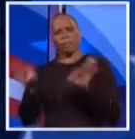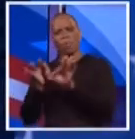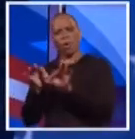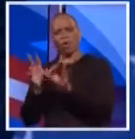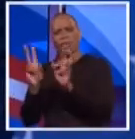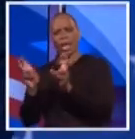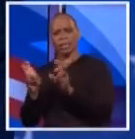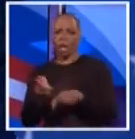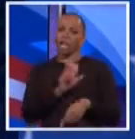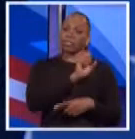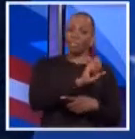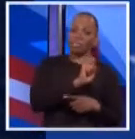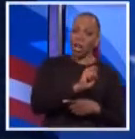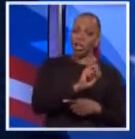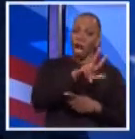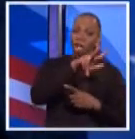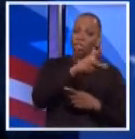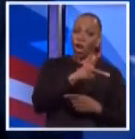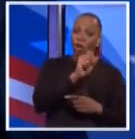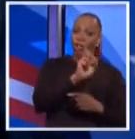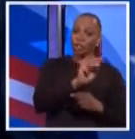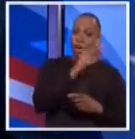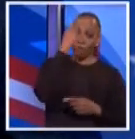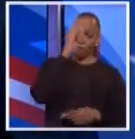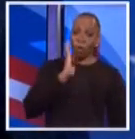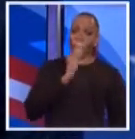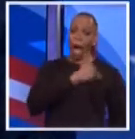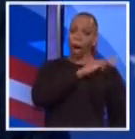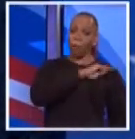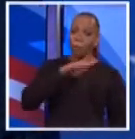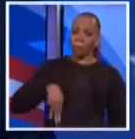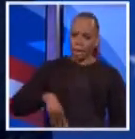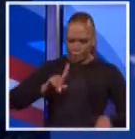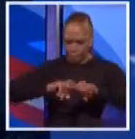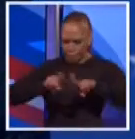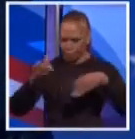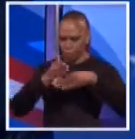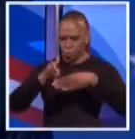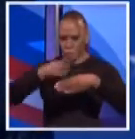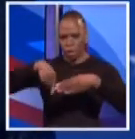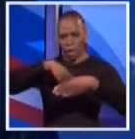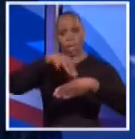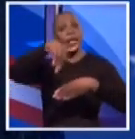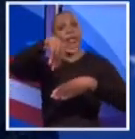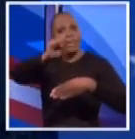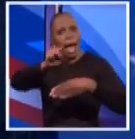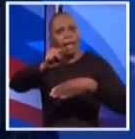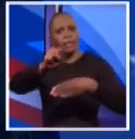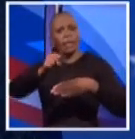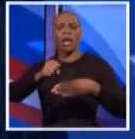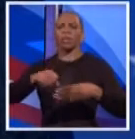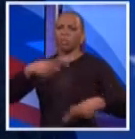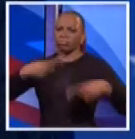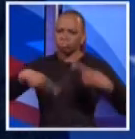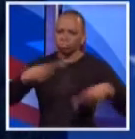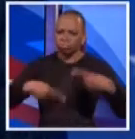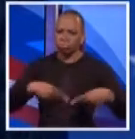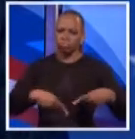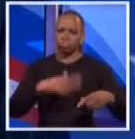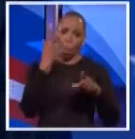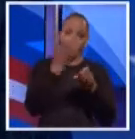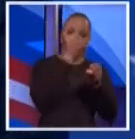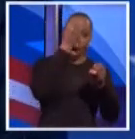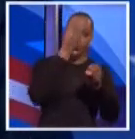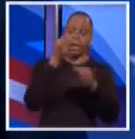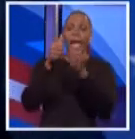was giving our mayor a third term. So the difference between us is, yes, I've fought big battles. I've won some. I've lost some. I've made a